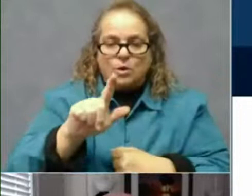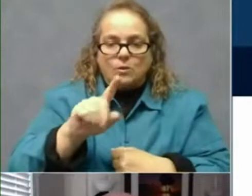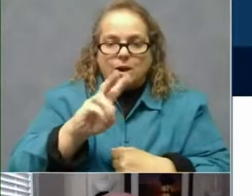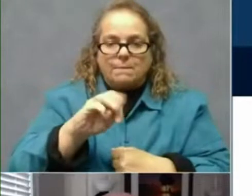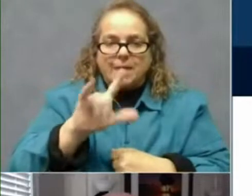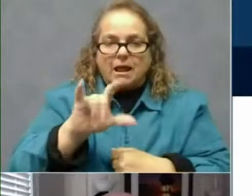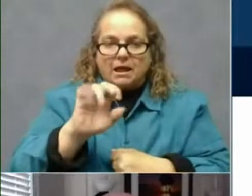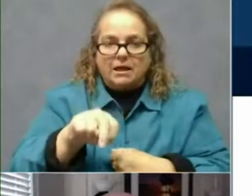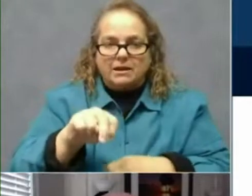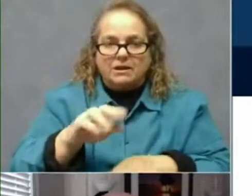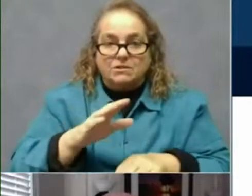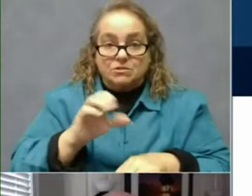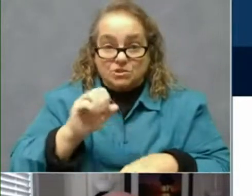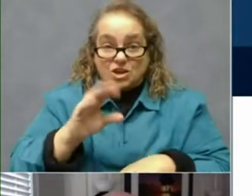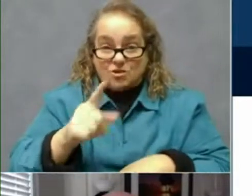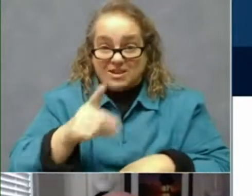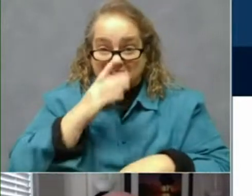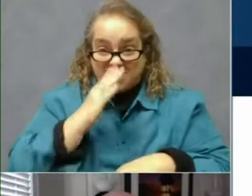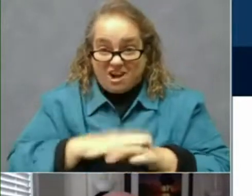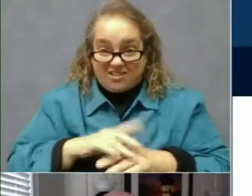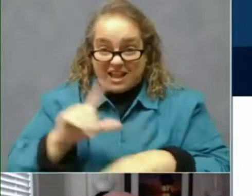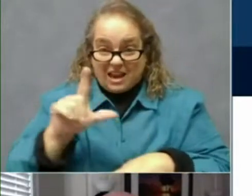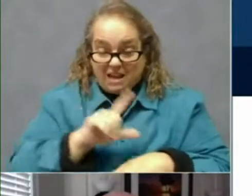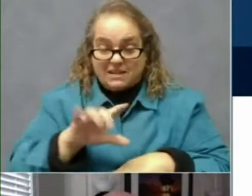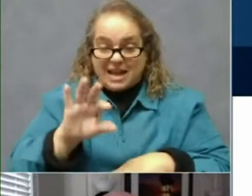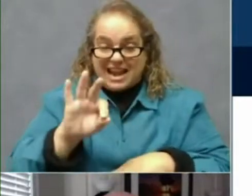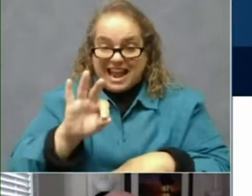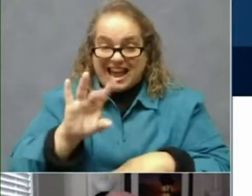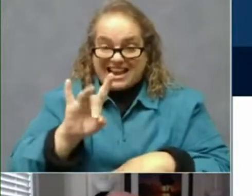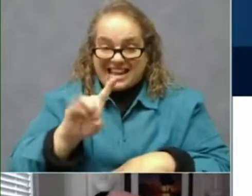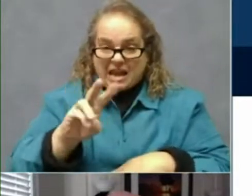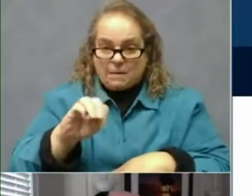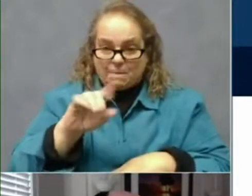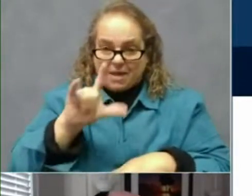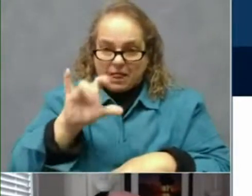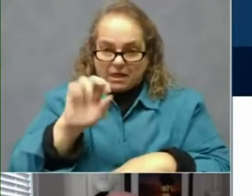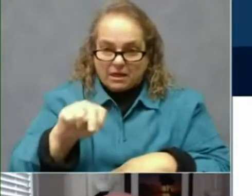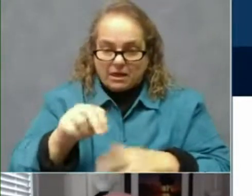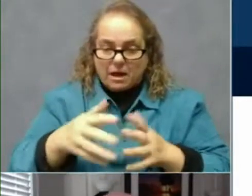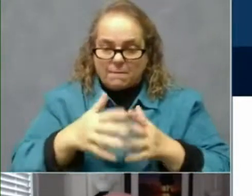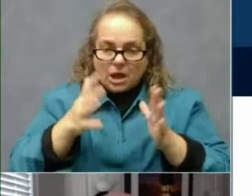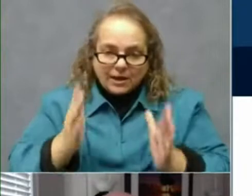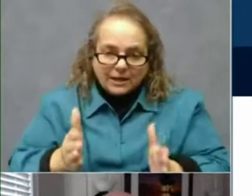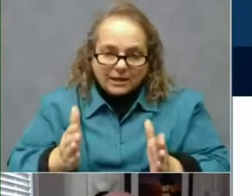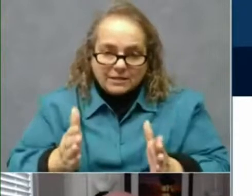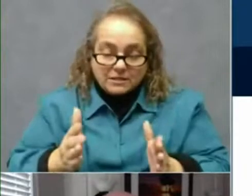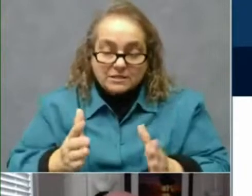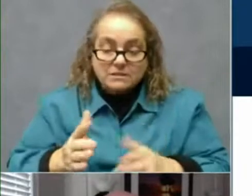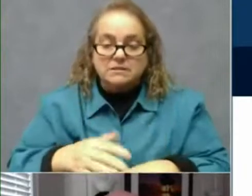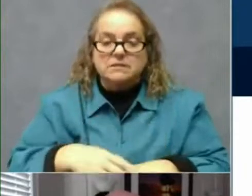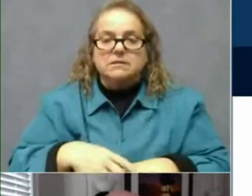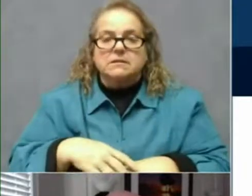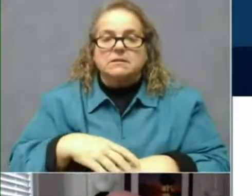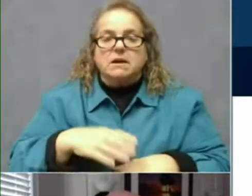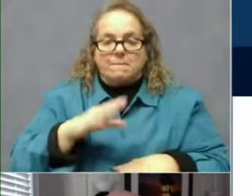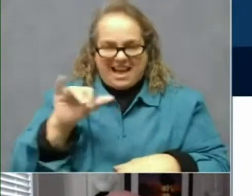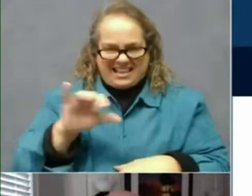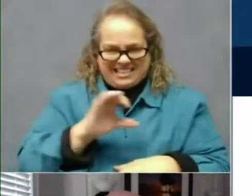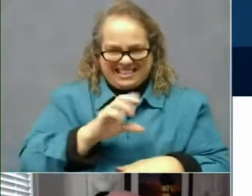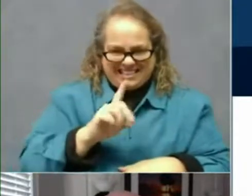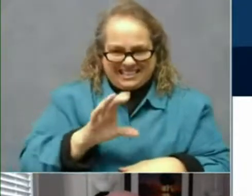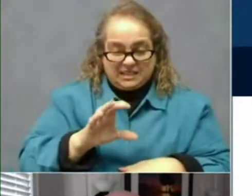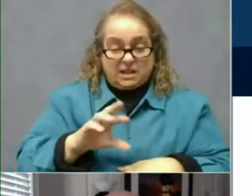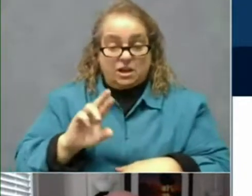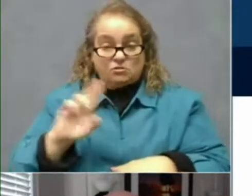98 million Americans by the estimation of the CDC. The right column are the people who have